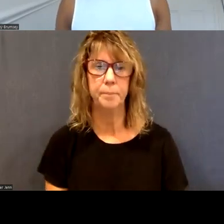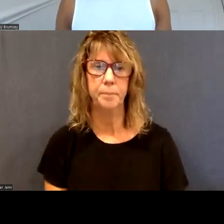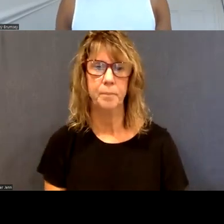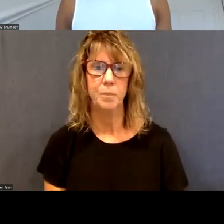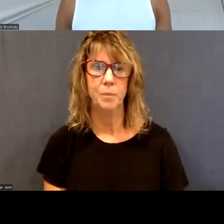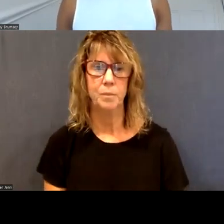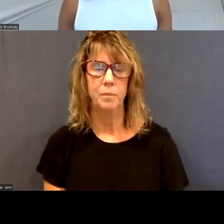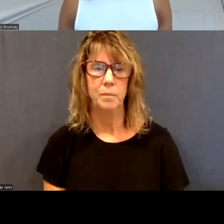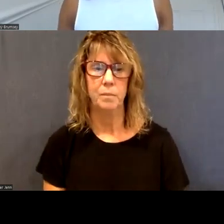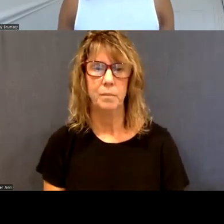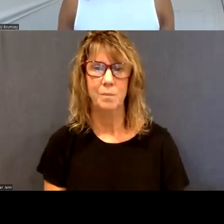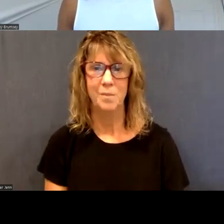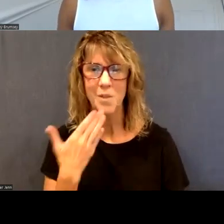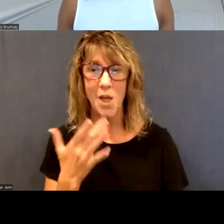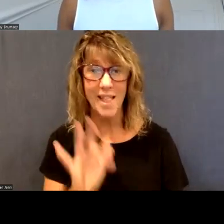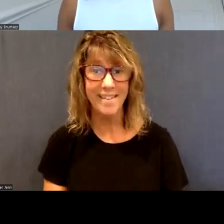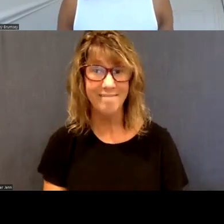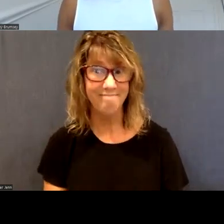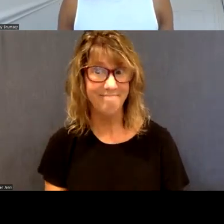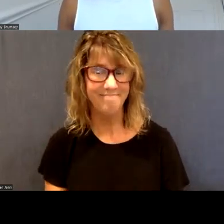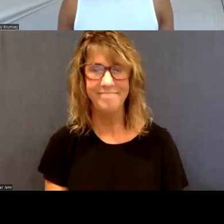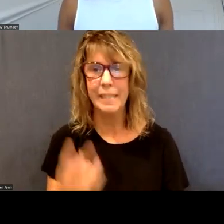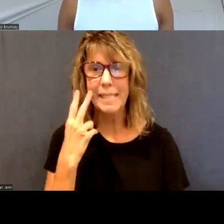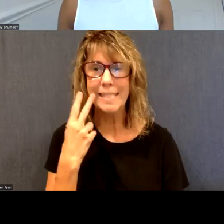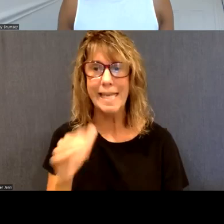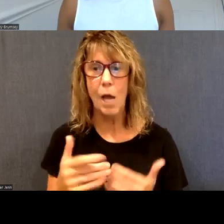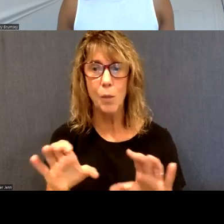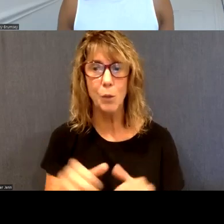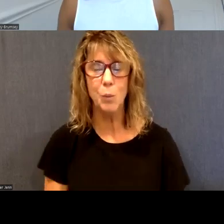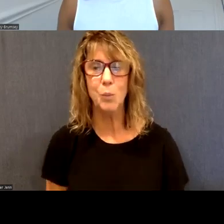um, good luck to us all. And let's see how we do.